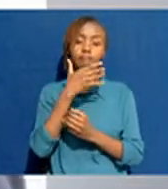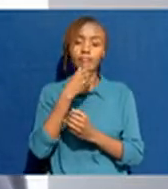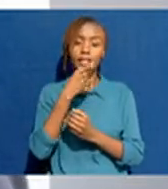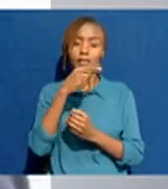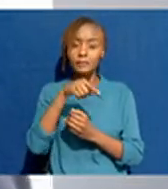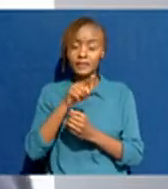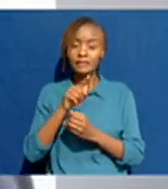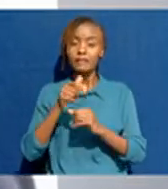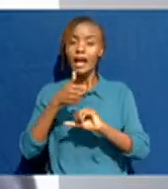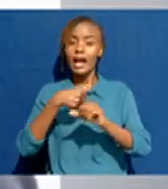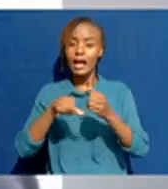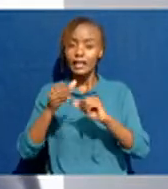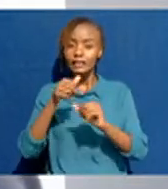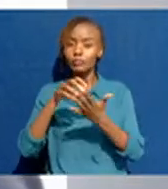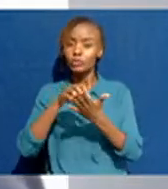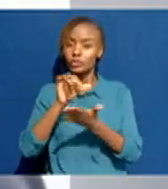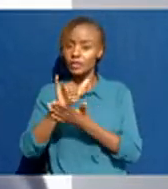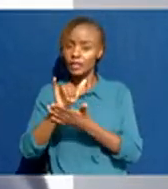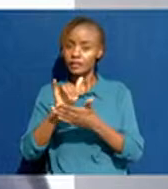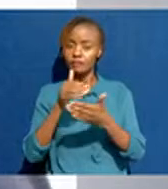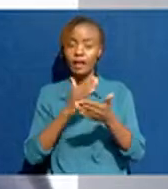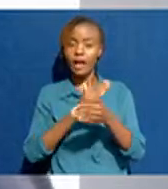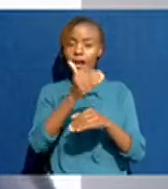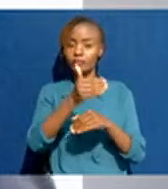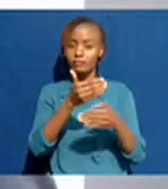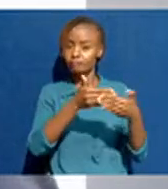acting capacity since Mburu's exit.